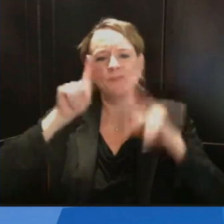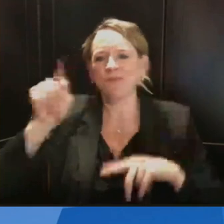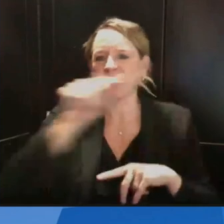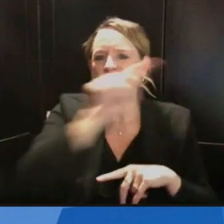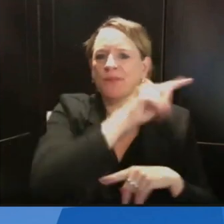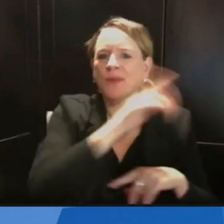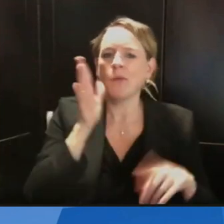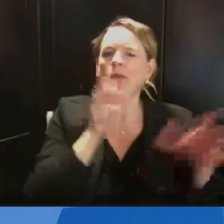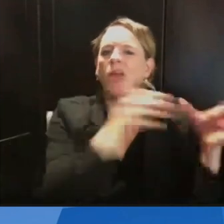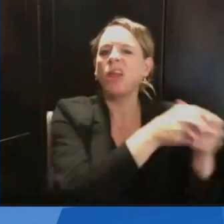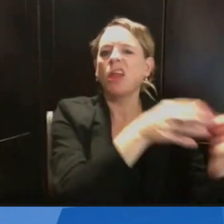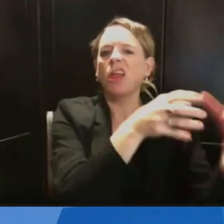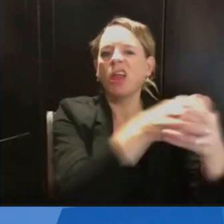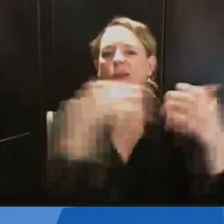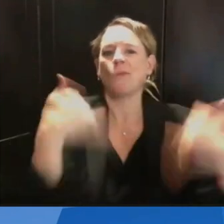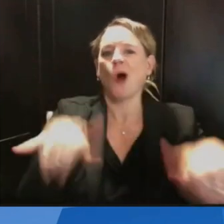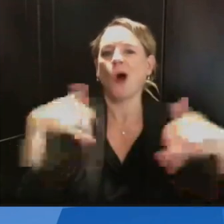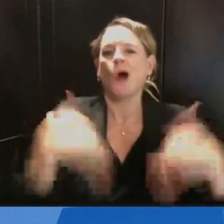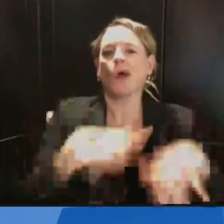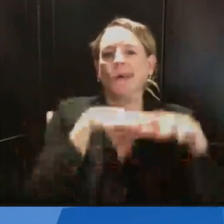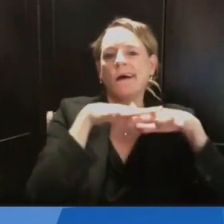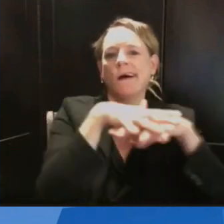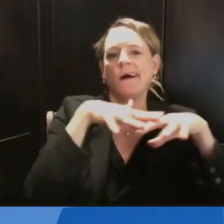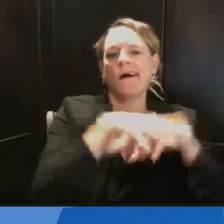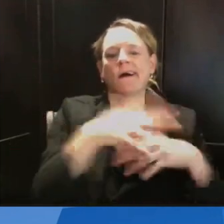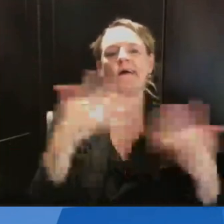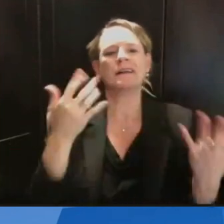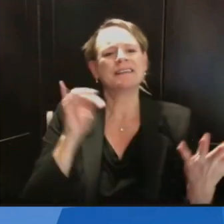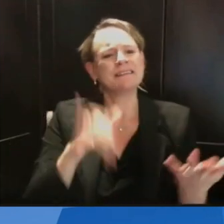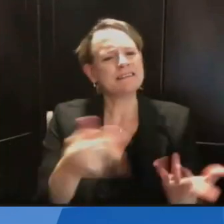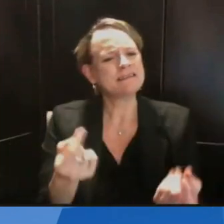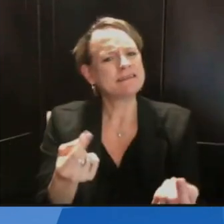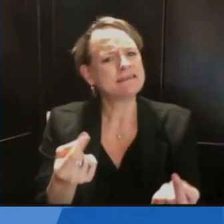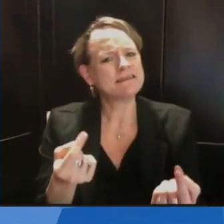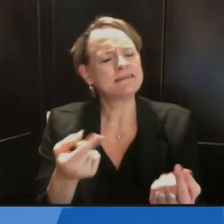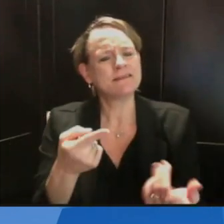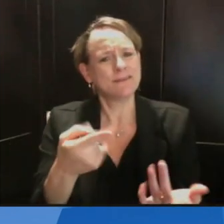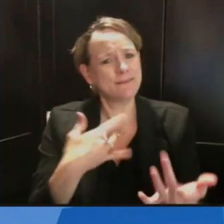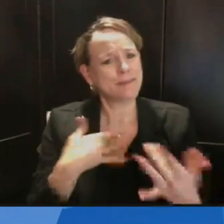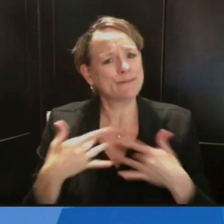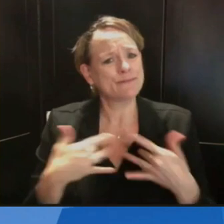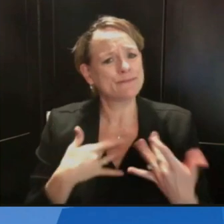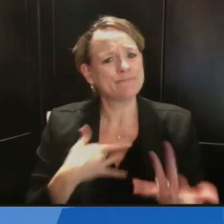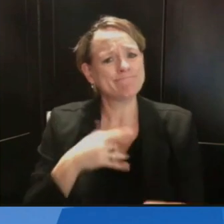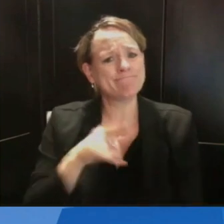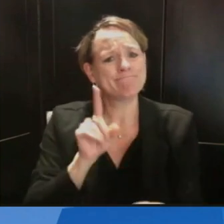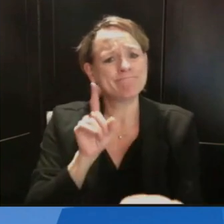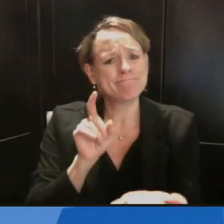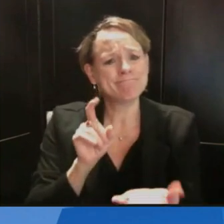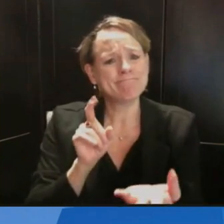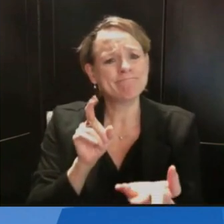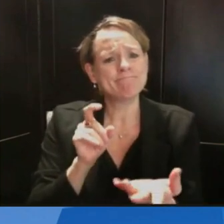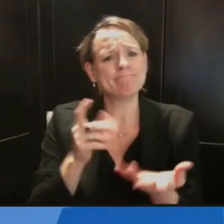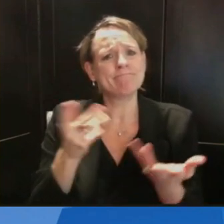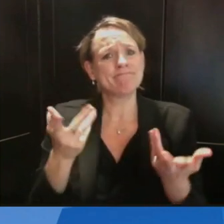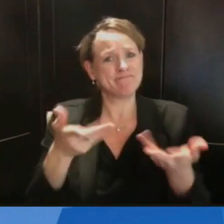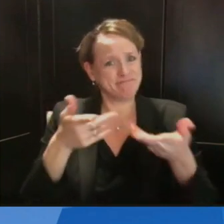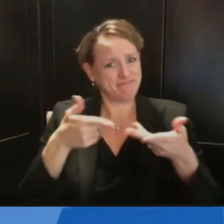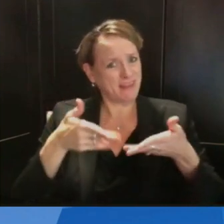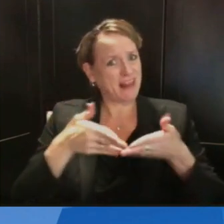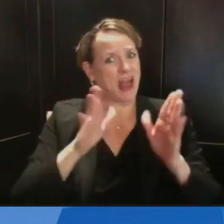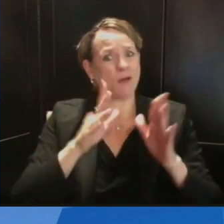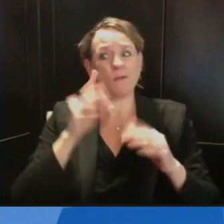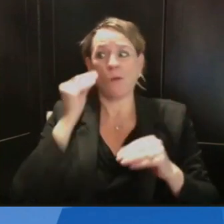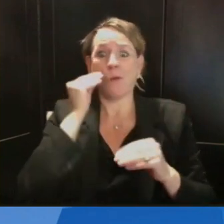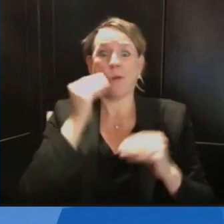to prevent that? And how concerned are you about that home football game, despite there being a crowd, being a super